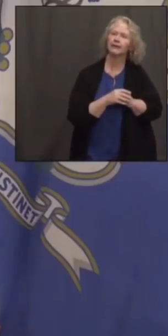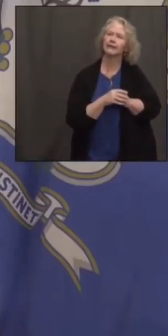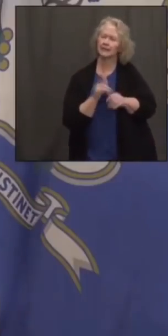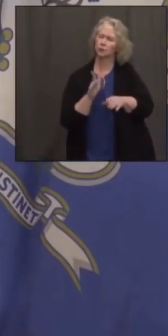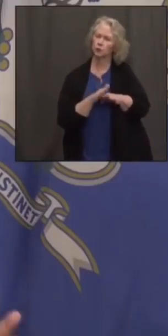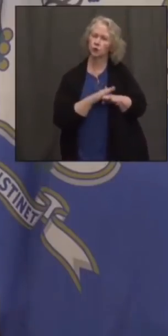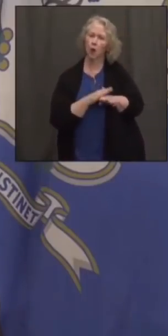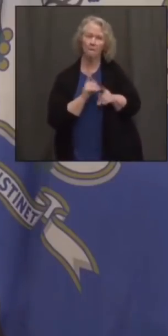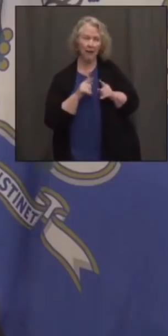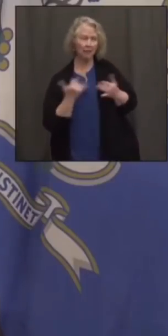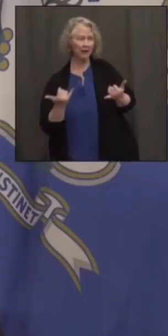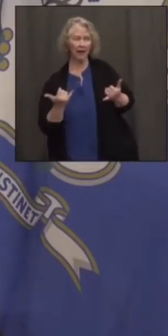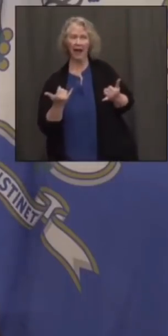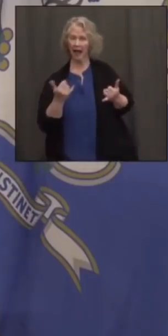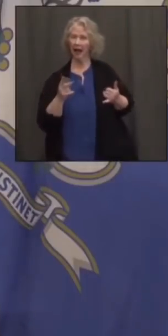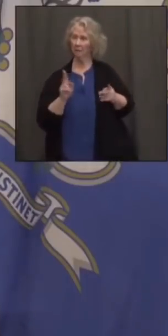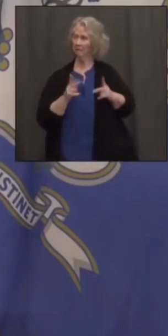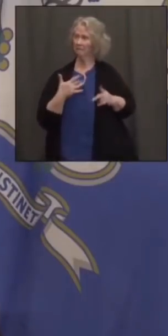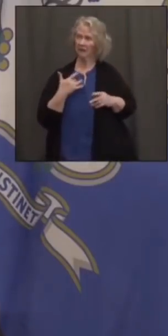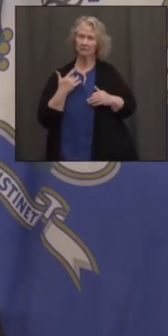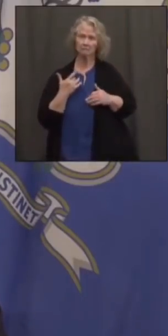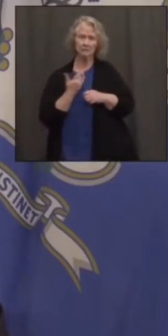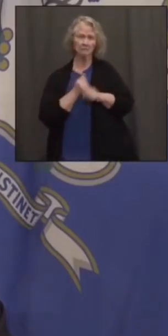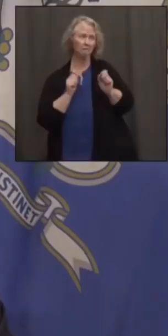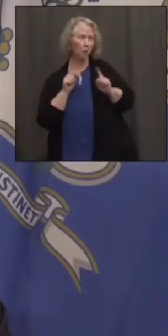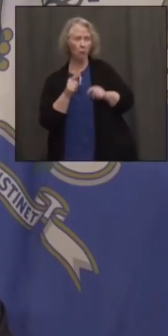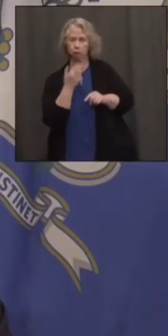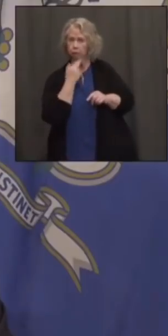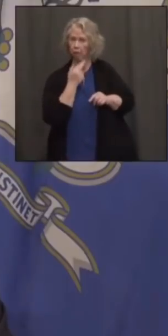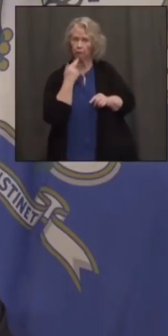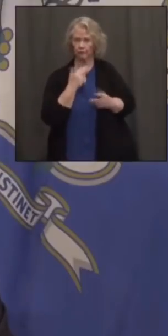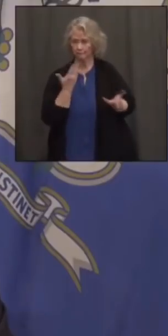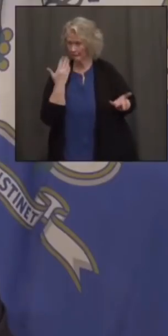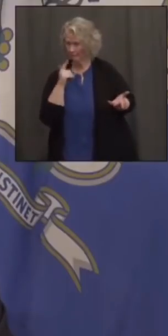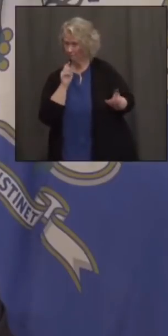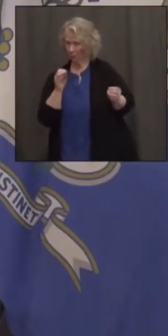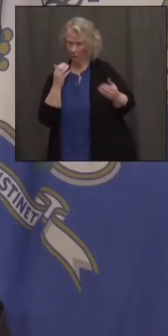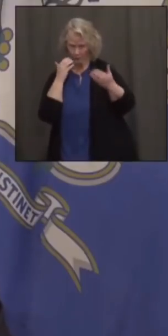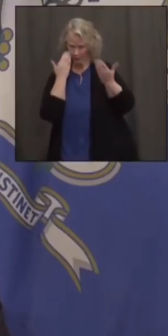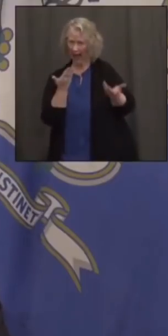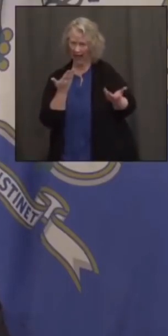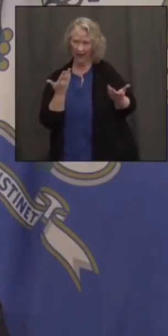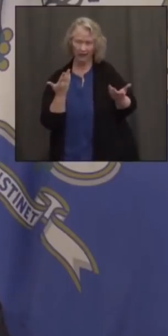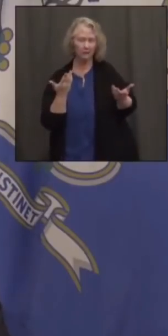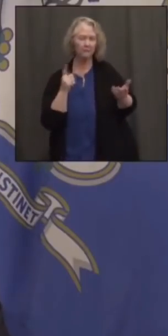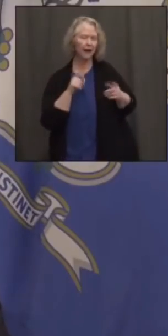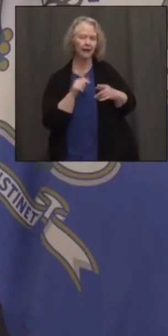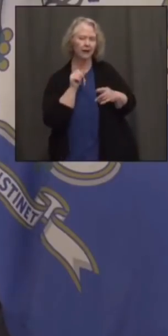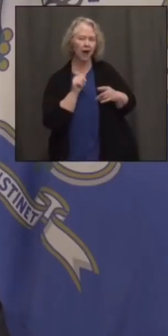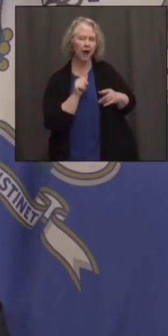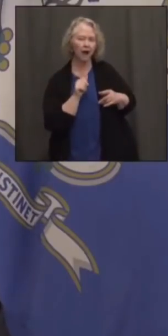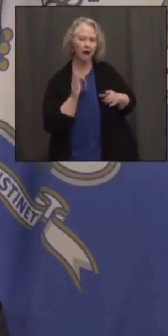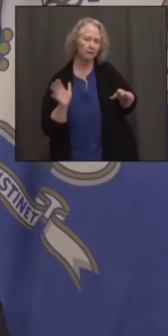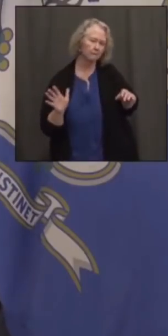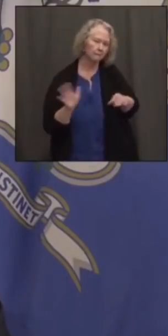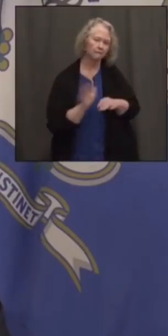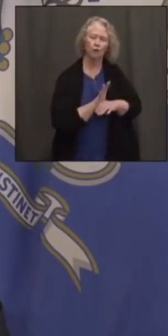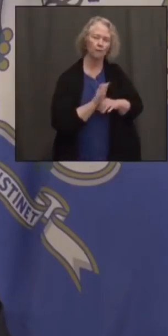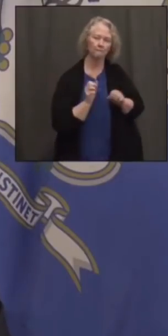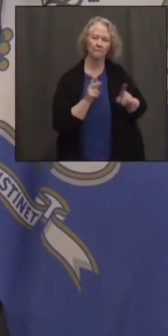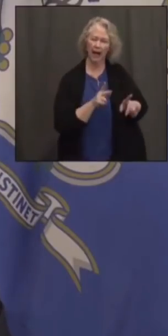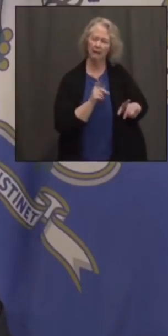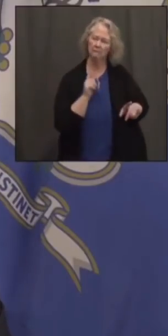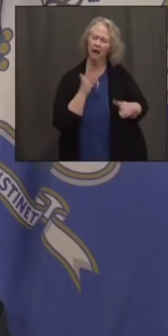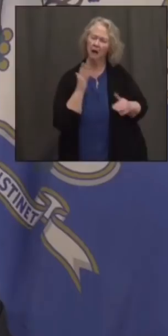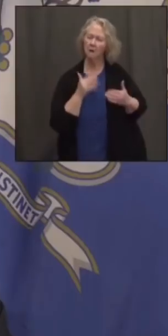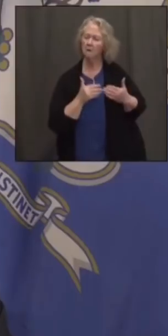now going to the restaurants. I've been to a few restaurants. I don't see many shy consumers there. But we still have a way to go. I'd like to think by the end of this year